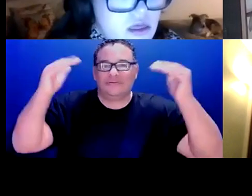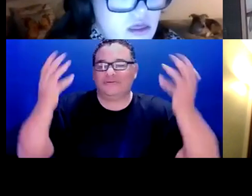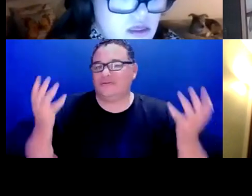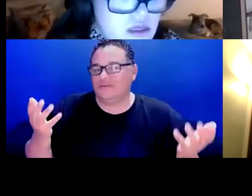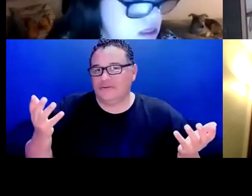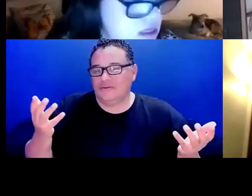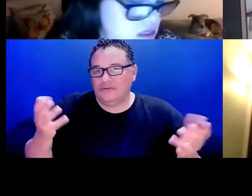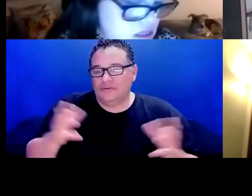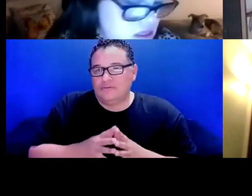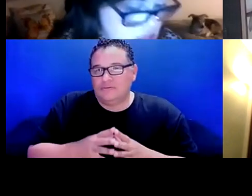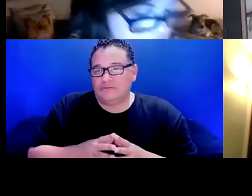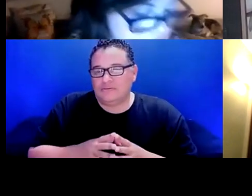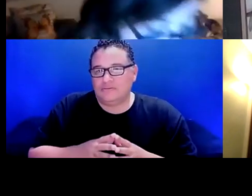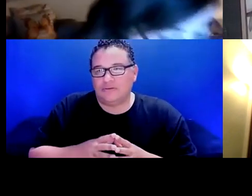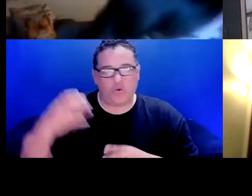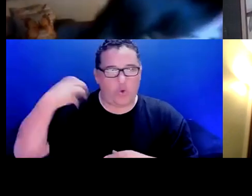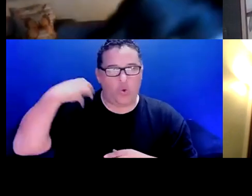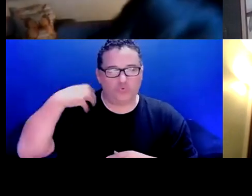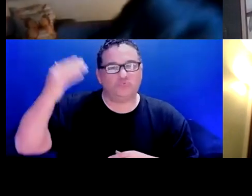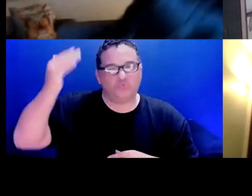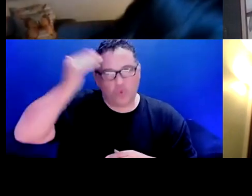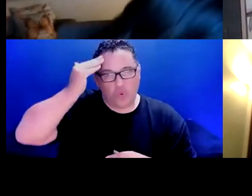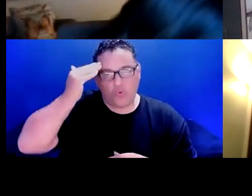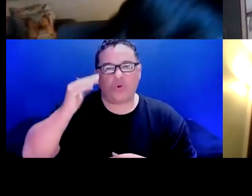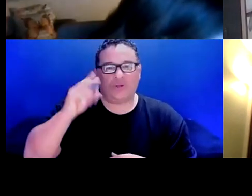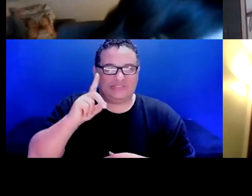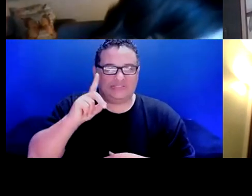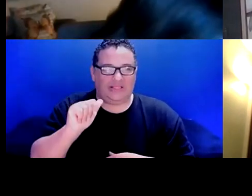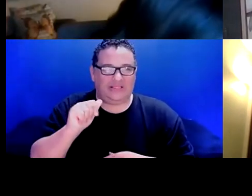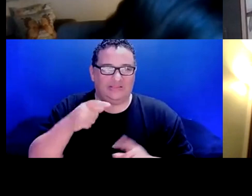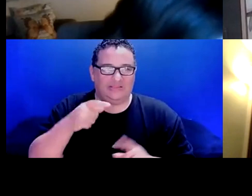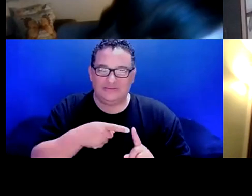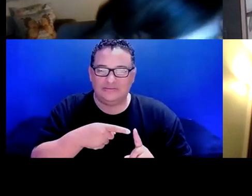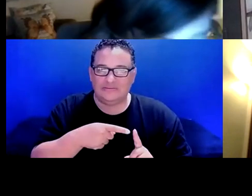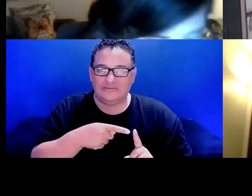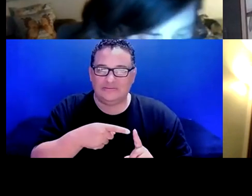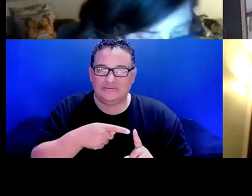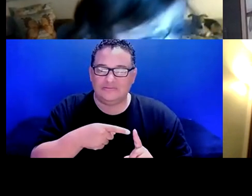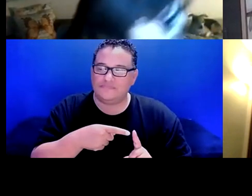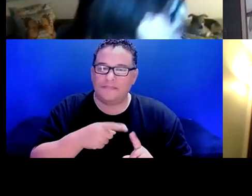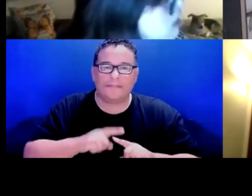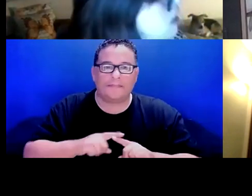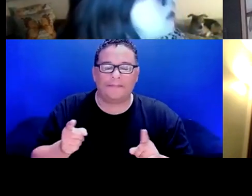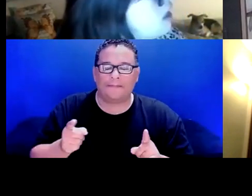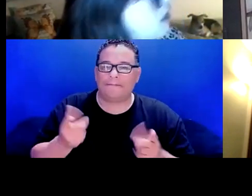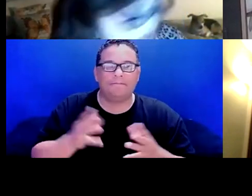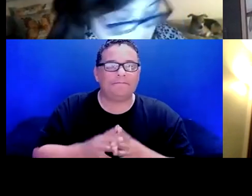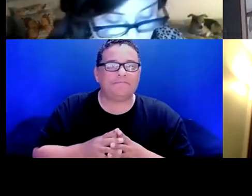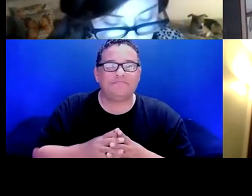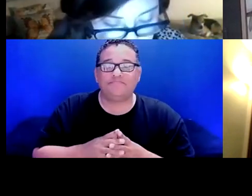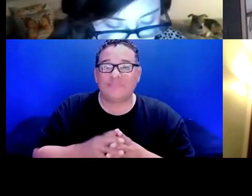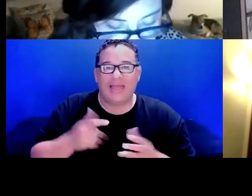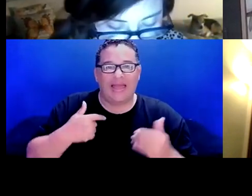you know, there's a disability there. So, but I, I can't tell you, yes, the kid